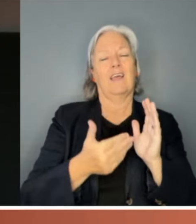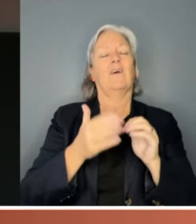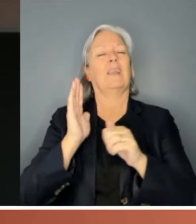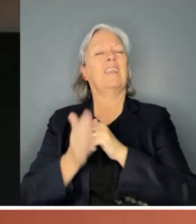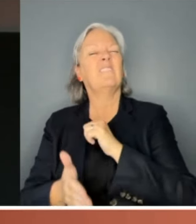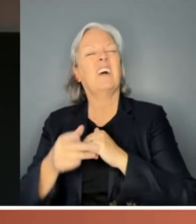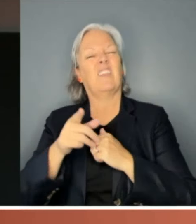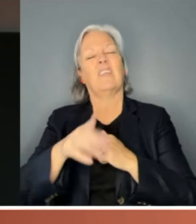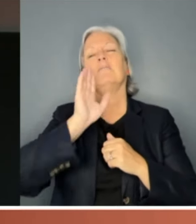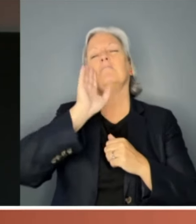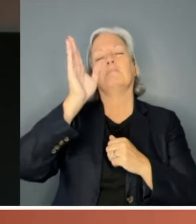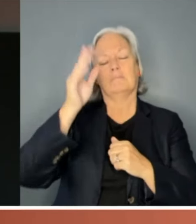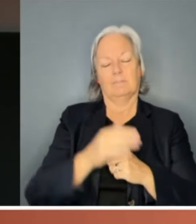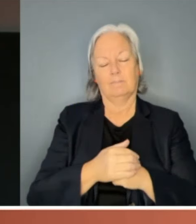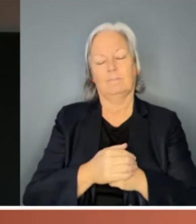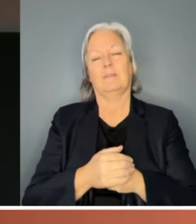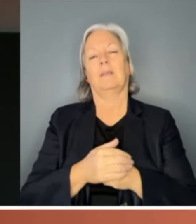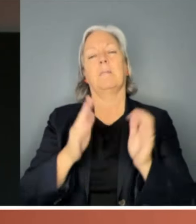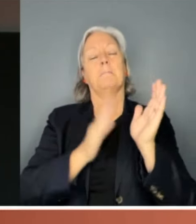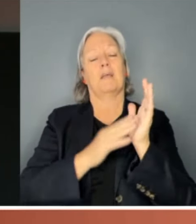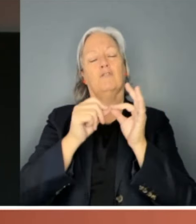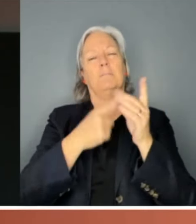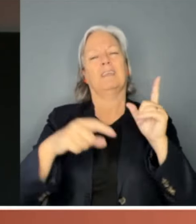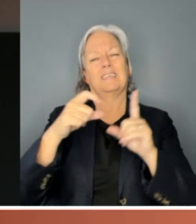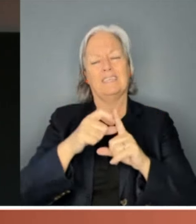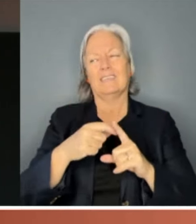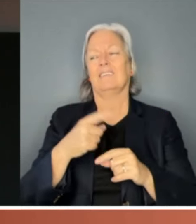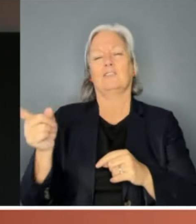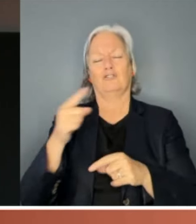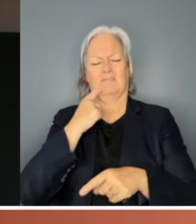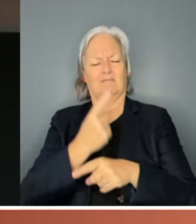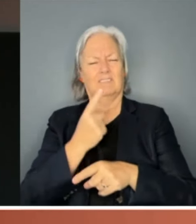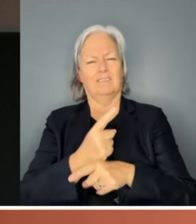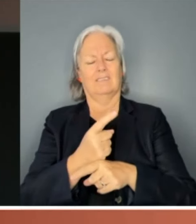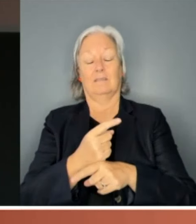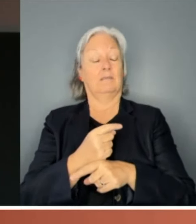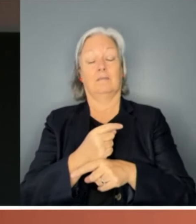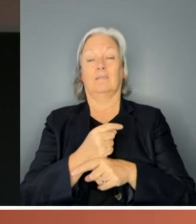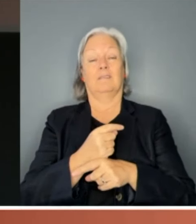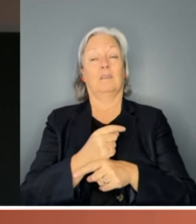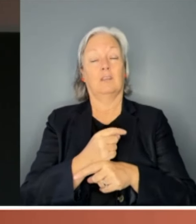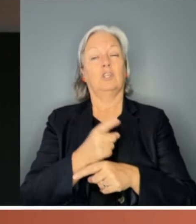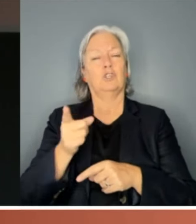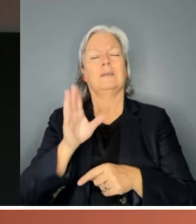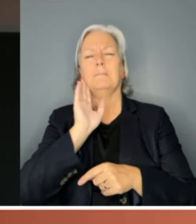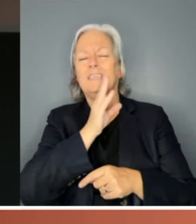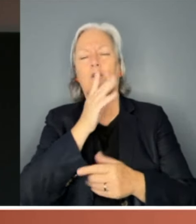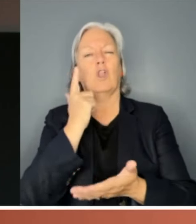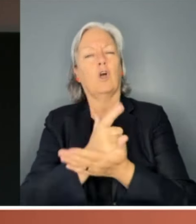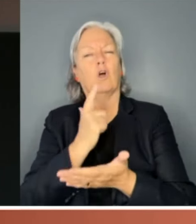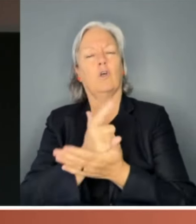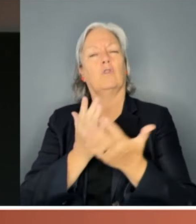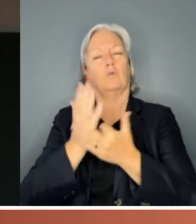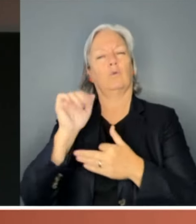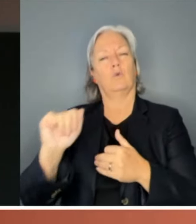Professor Mary Beard repeatedly comments on how shocked she is, how much of the misogyny she has missed for so long throughout her research